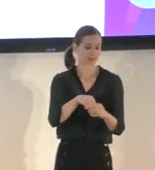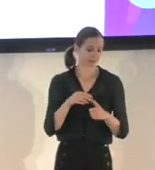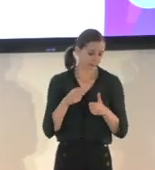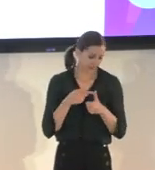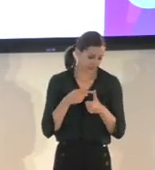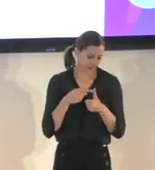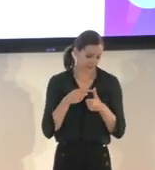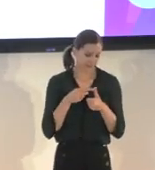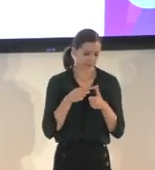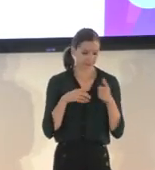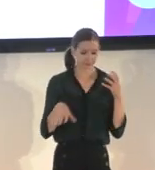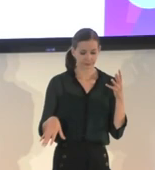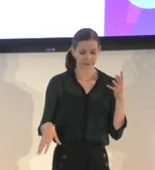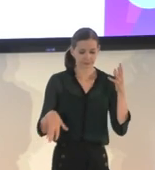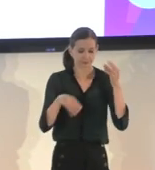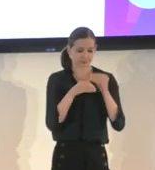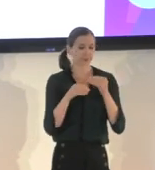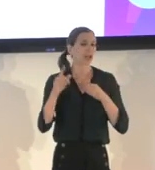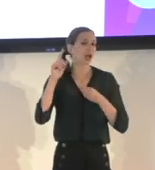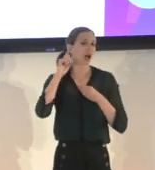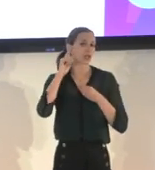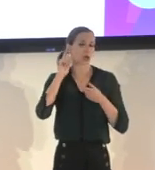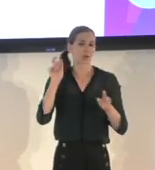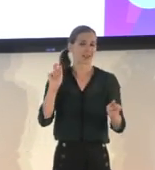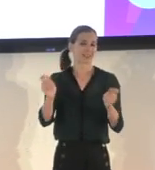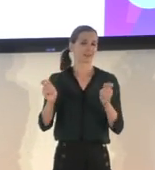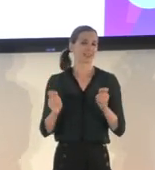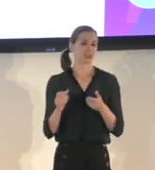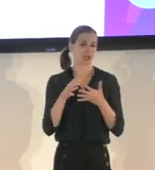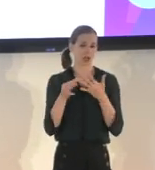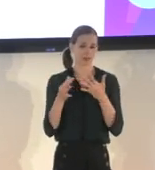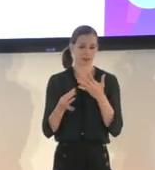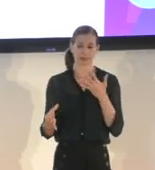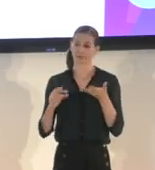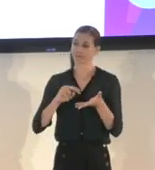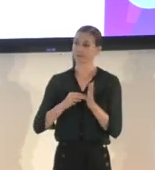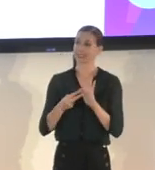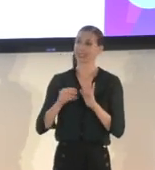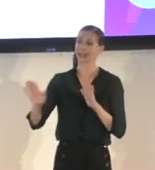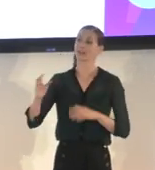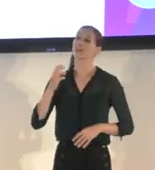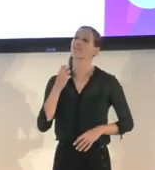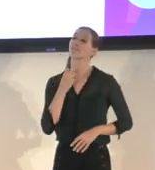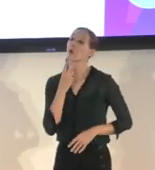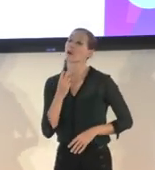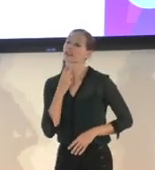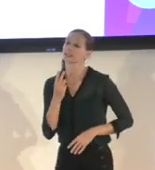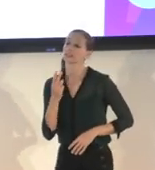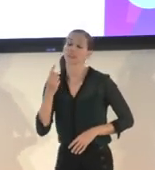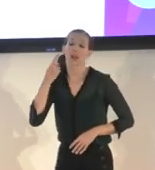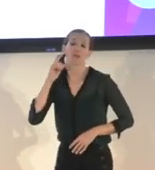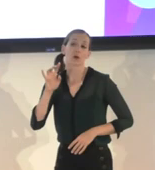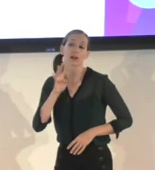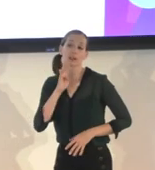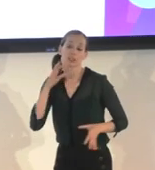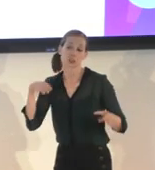audio customization options, being able to change the voice and the speed of the